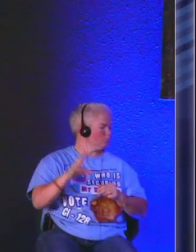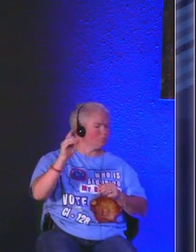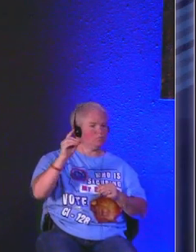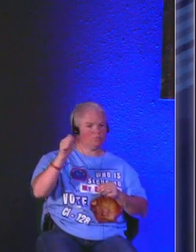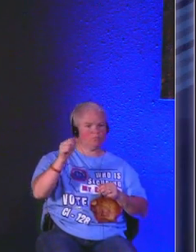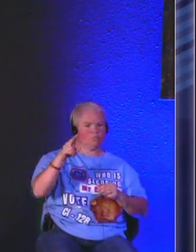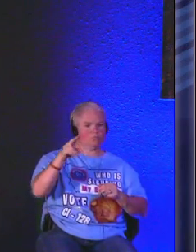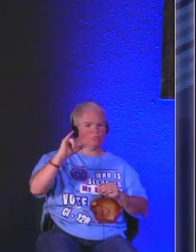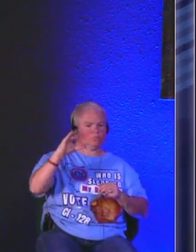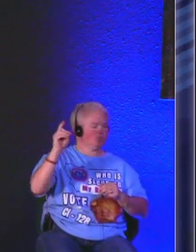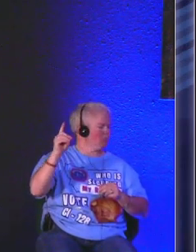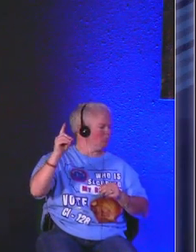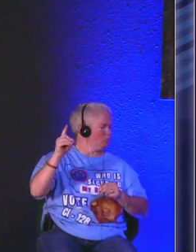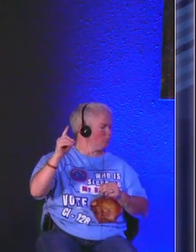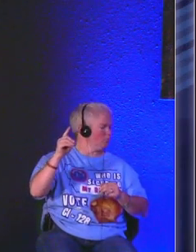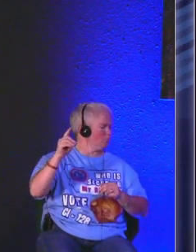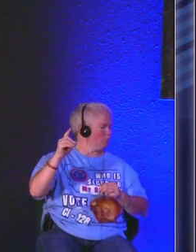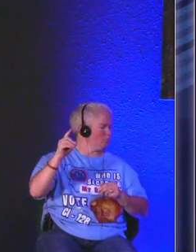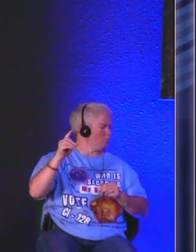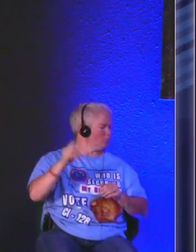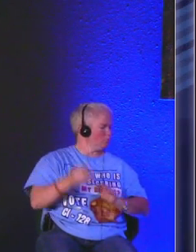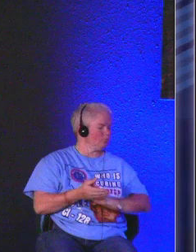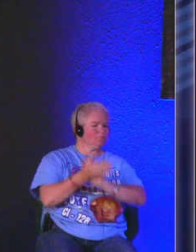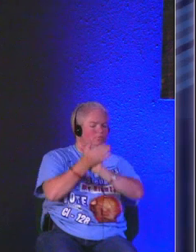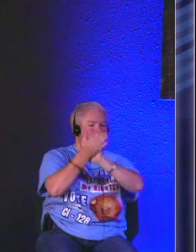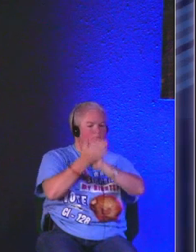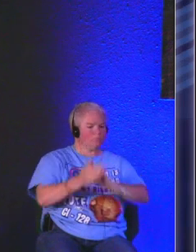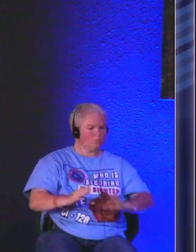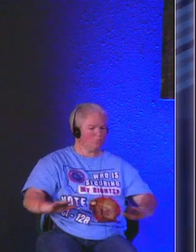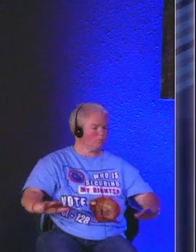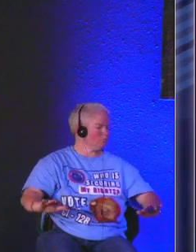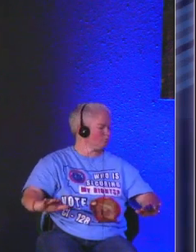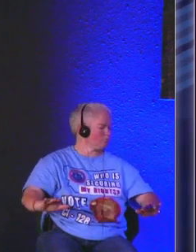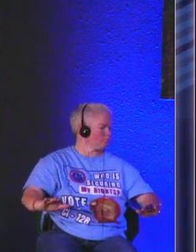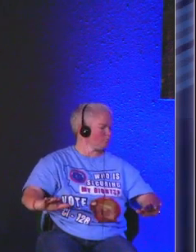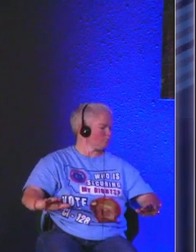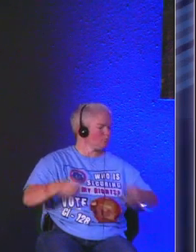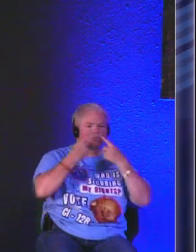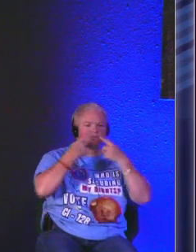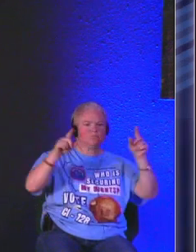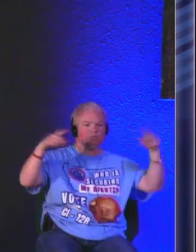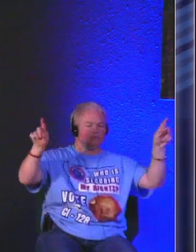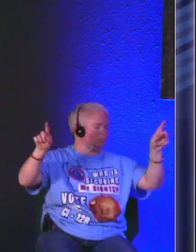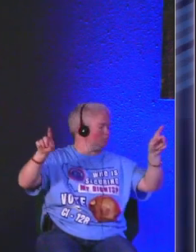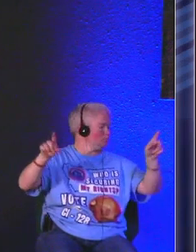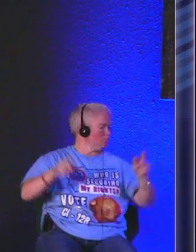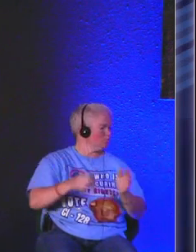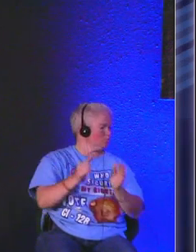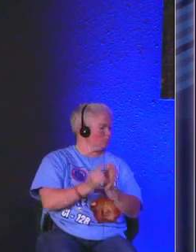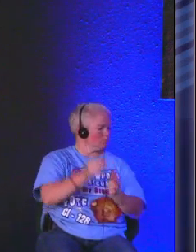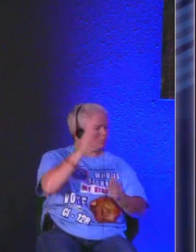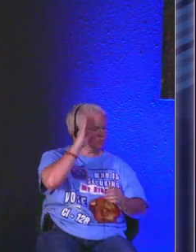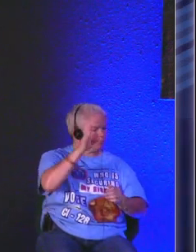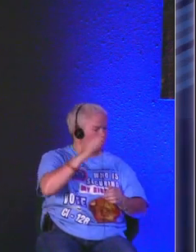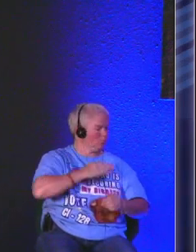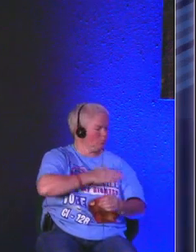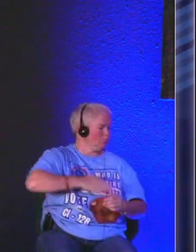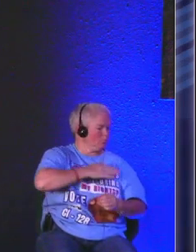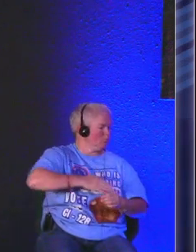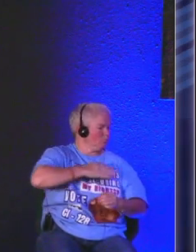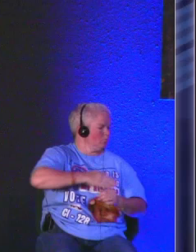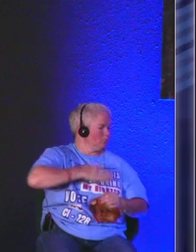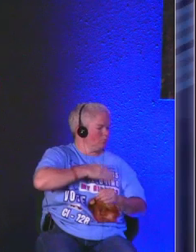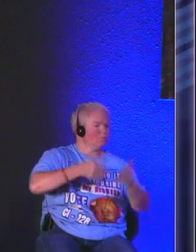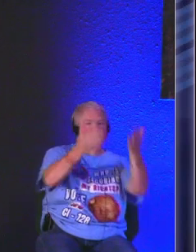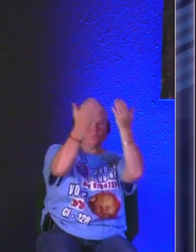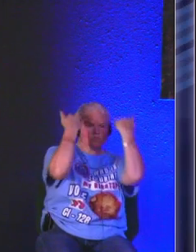David in his calm assurance proclaims that he would enjoy